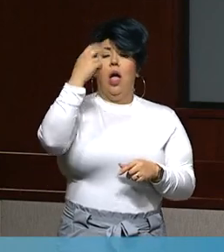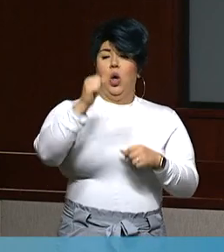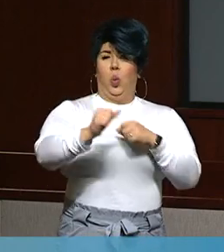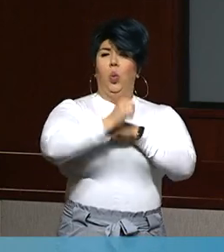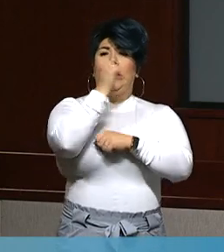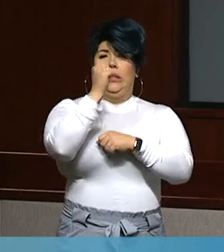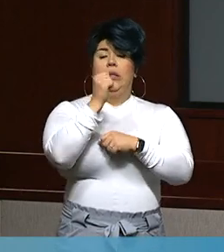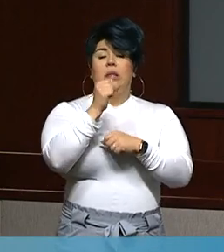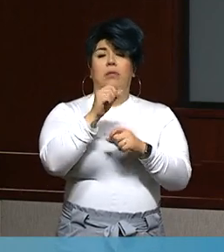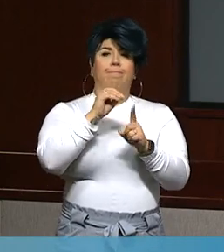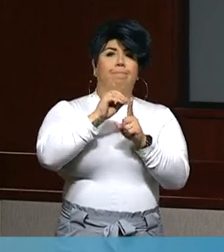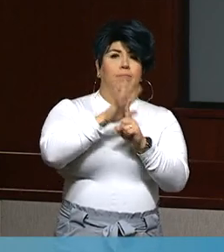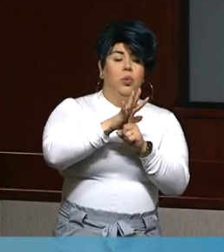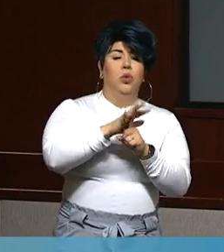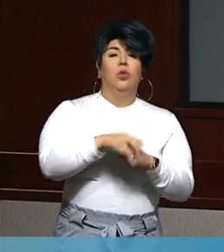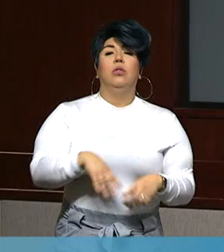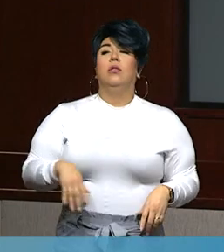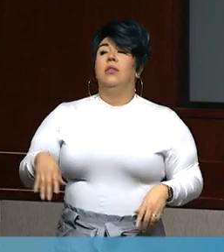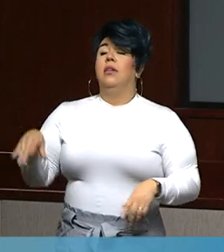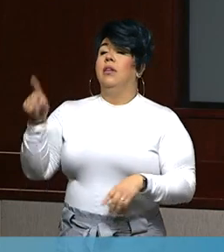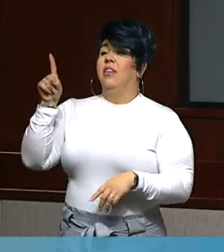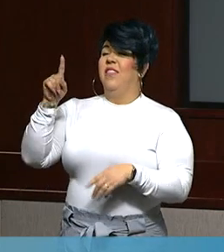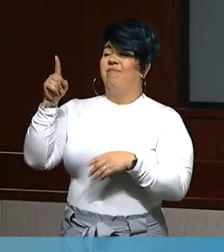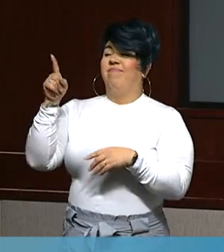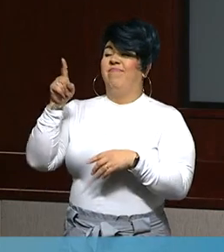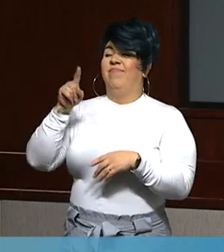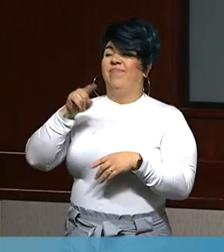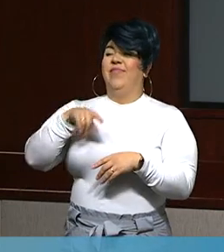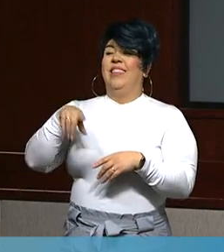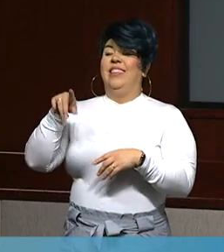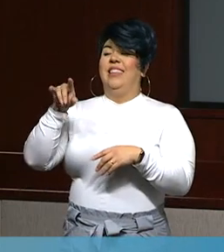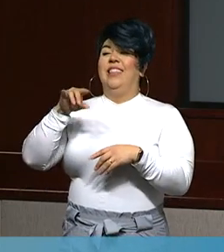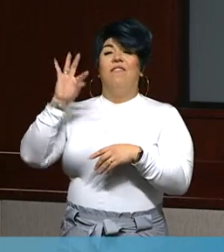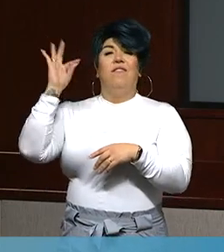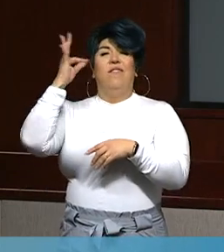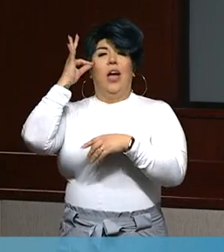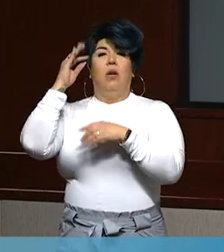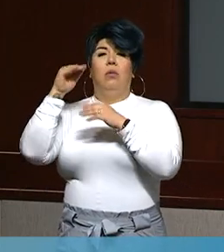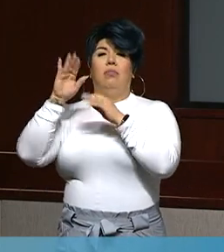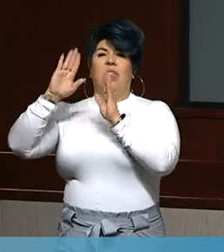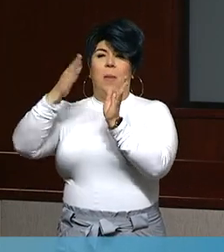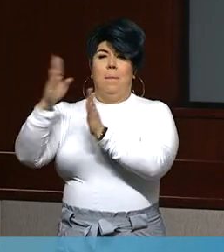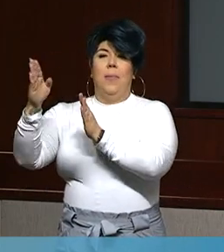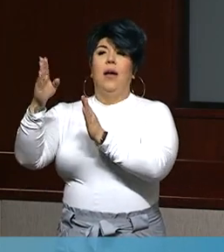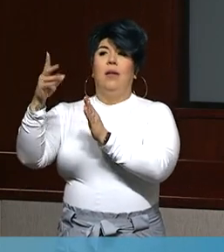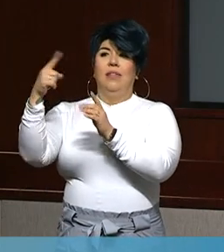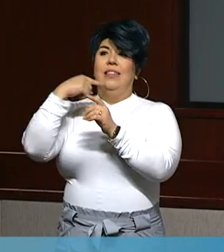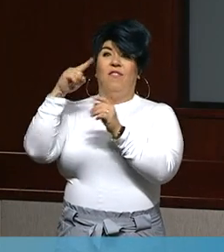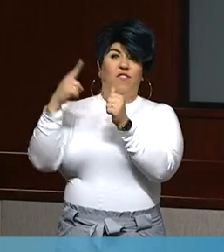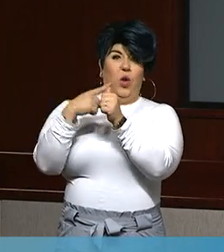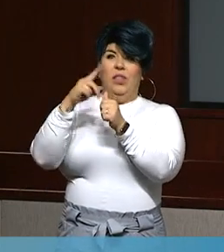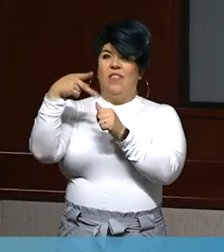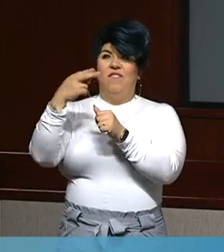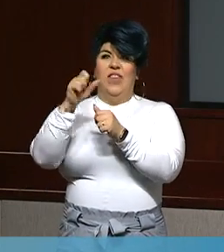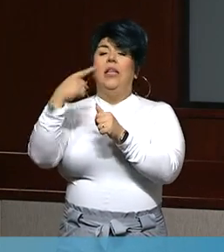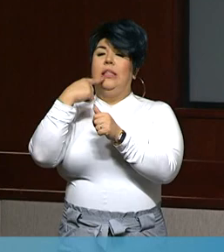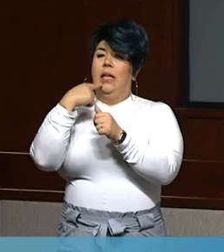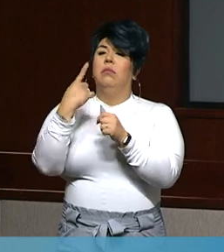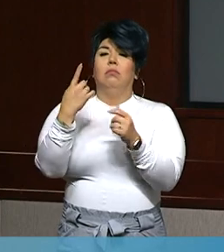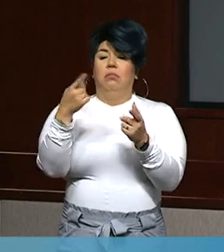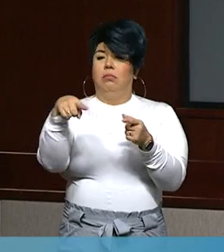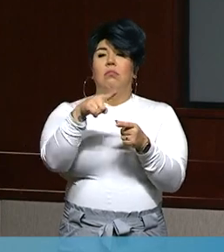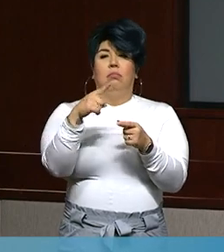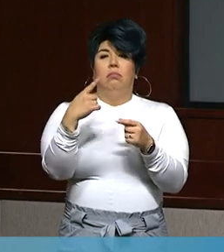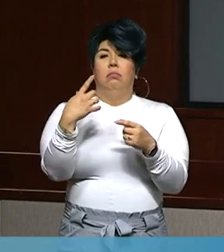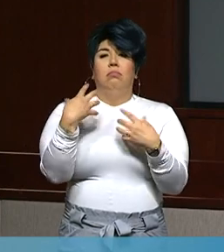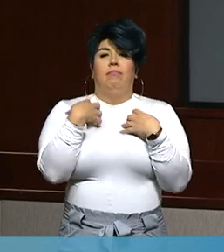phase 1A of the federal vaccination plan includes health care workers. We have, you know, of health care workers in our community. We